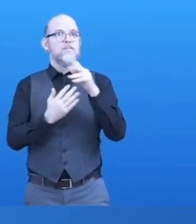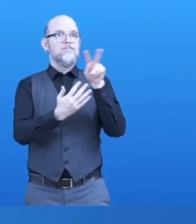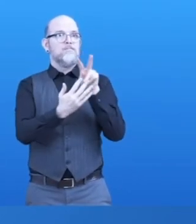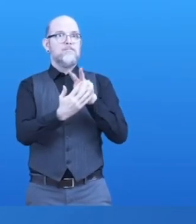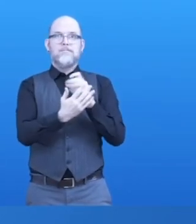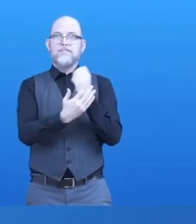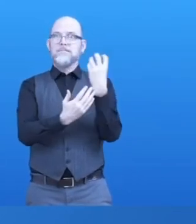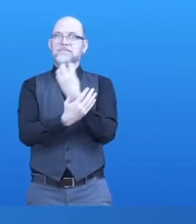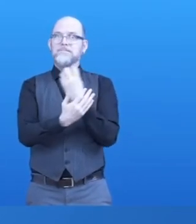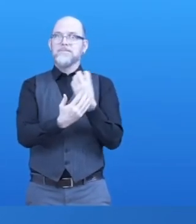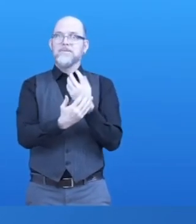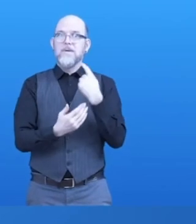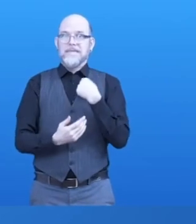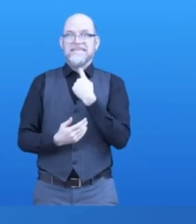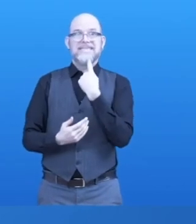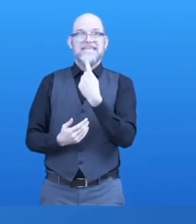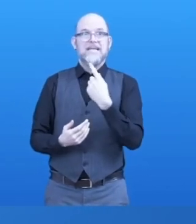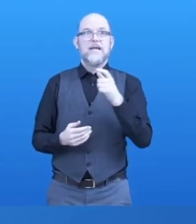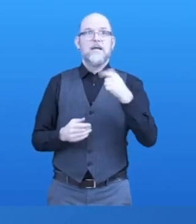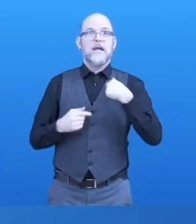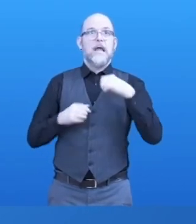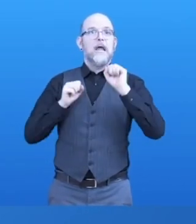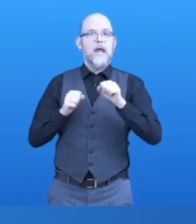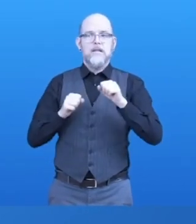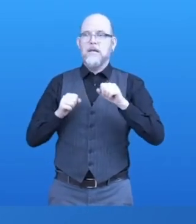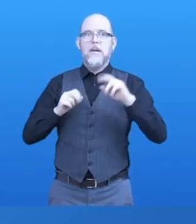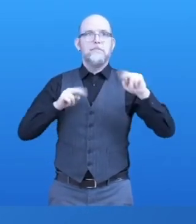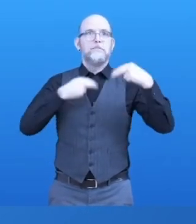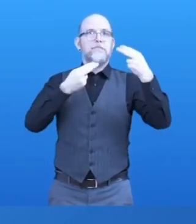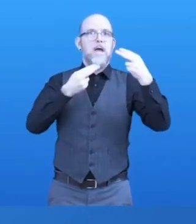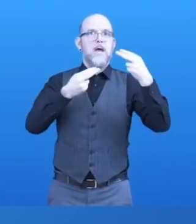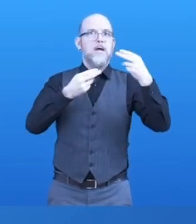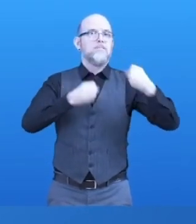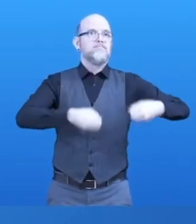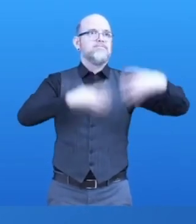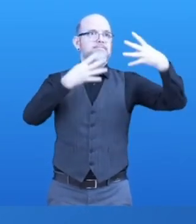Users are always able to switch back to see the original content.